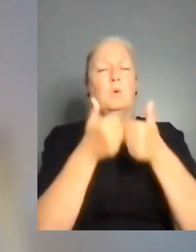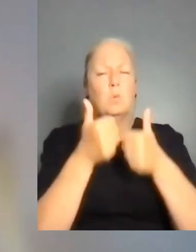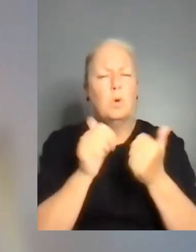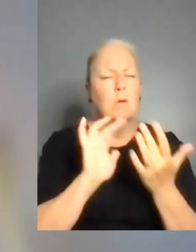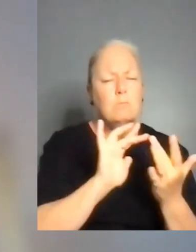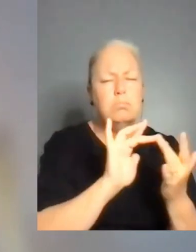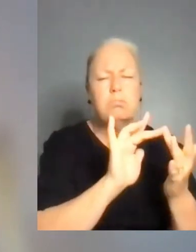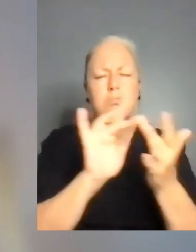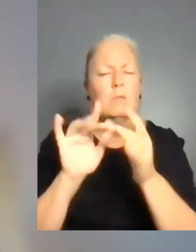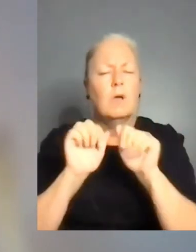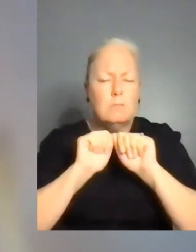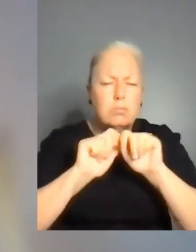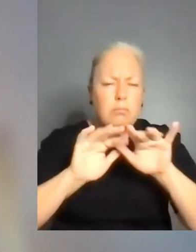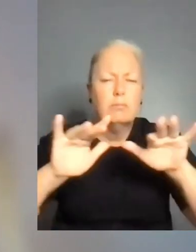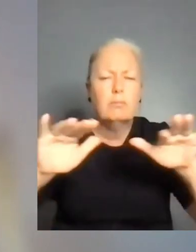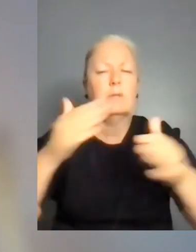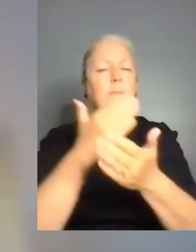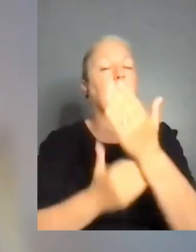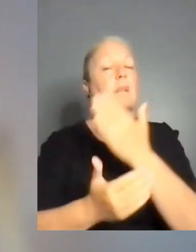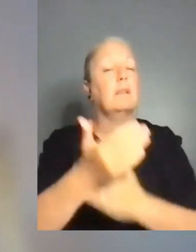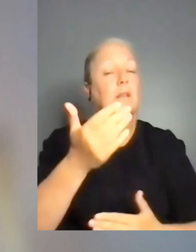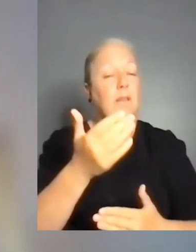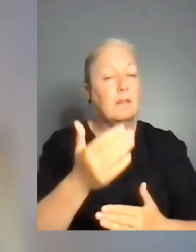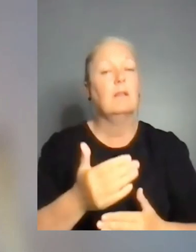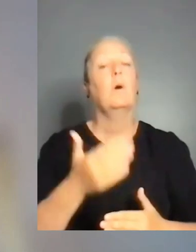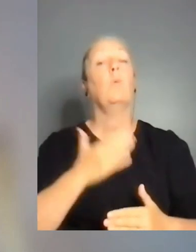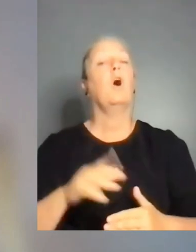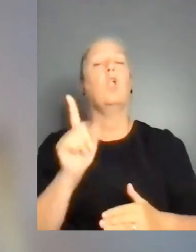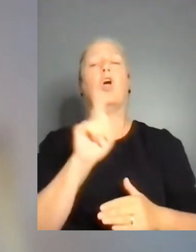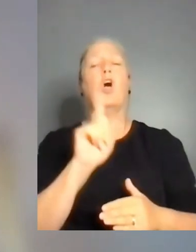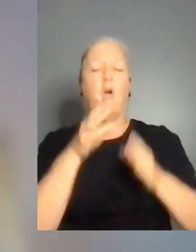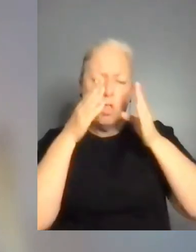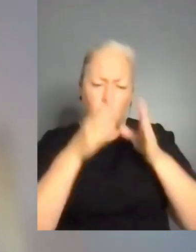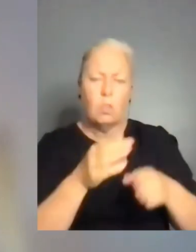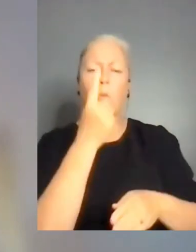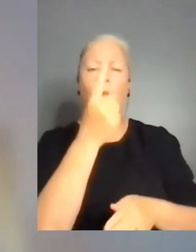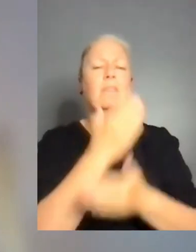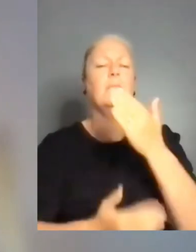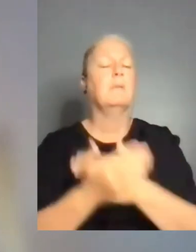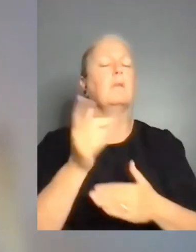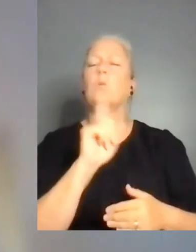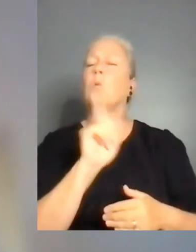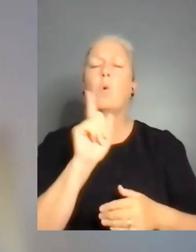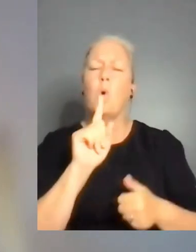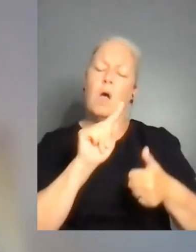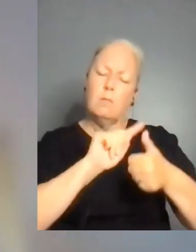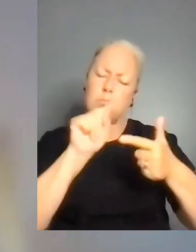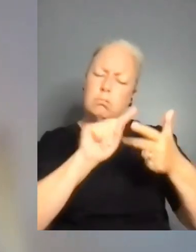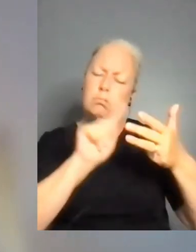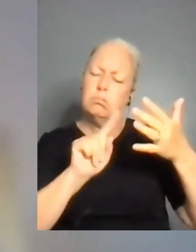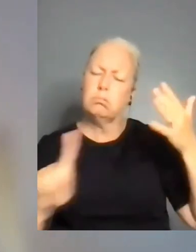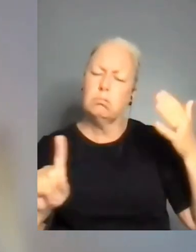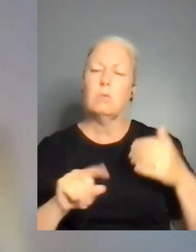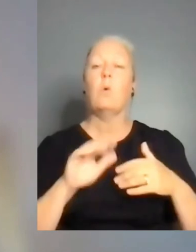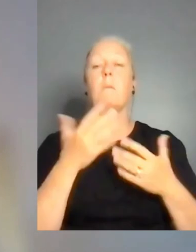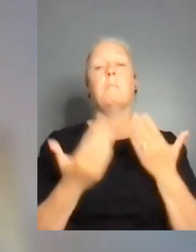most disability types. So that could be an umbrella organization. Then,